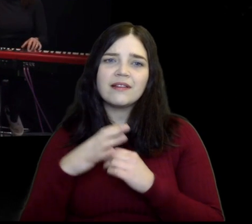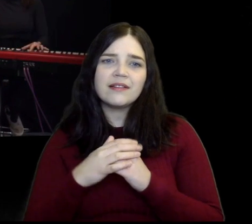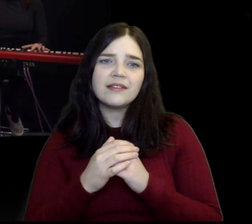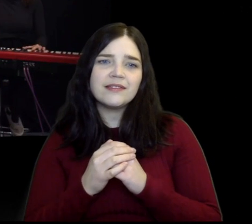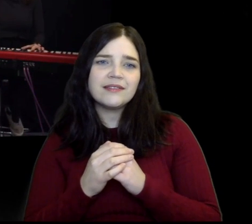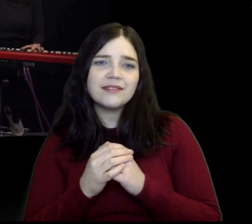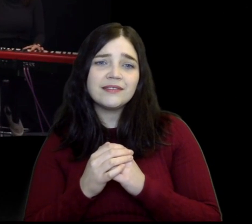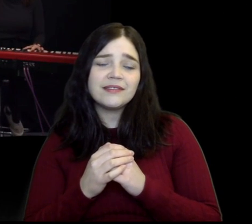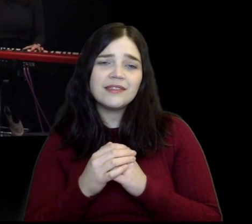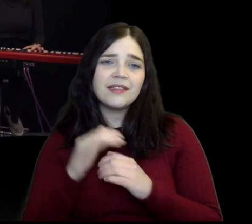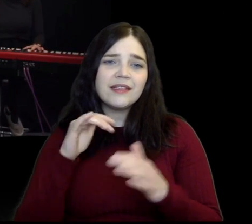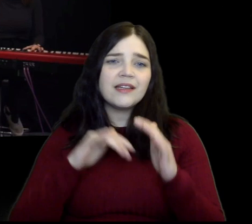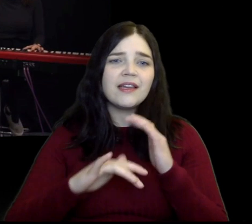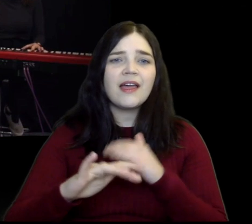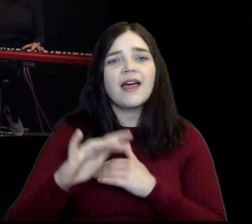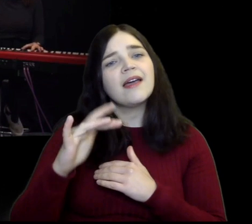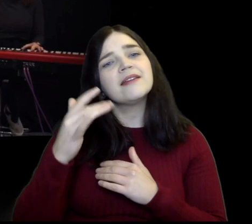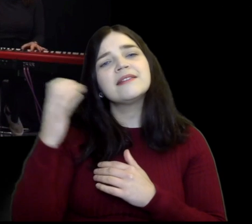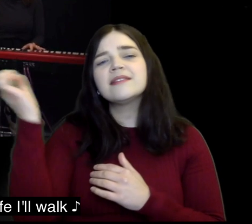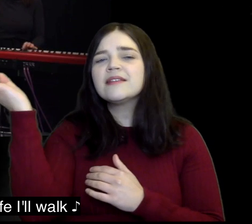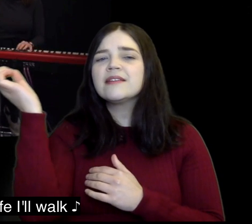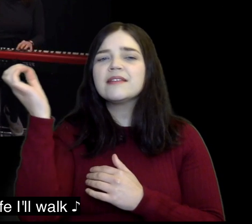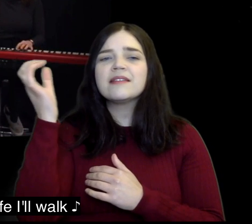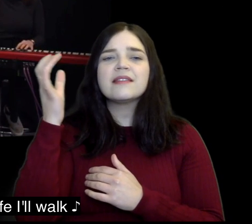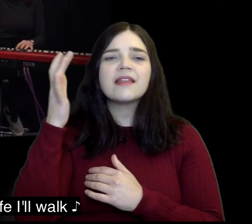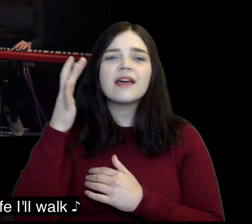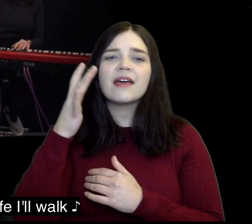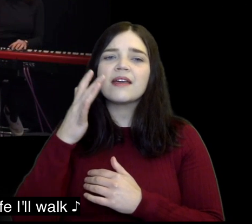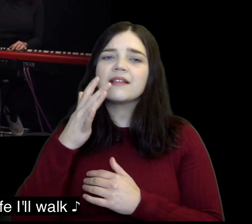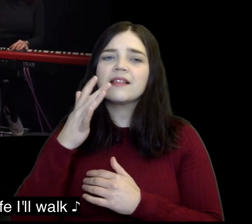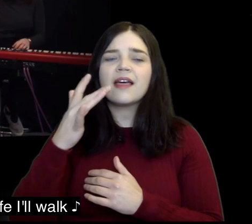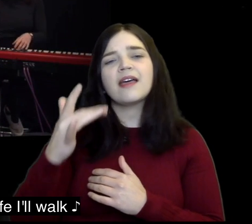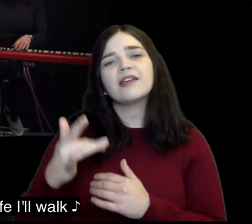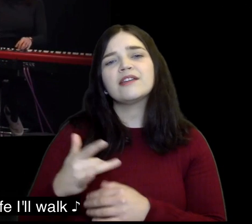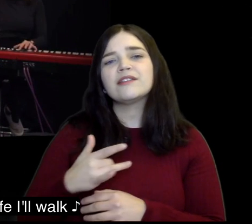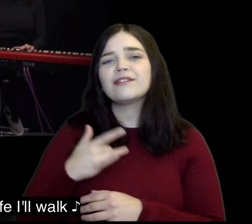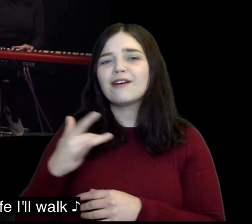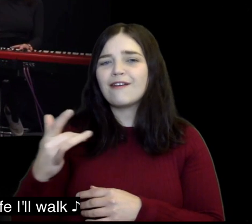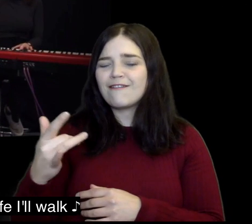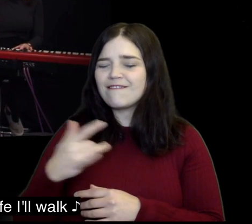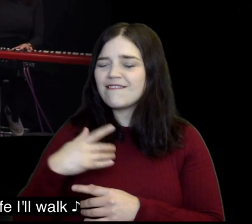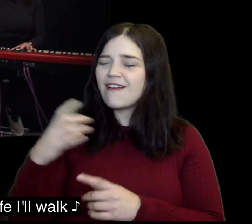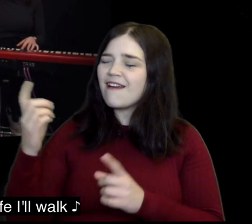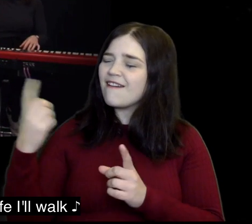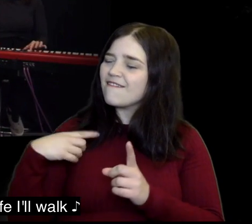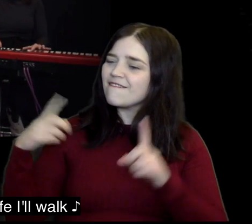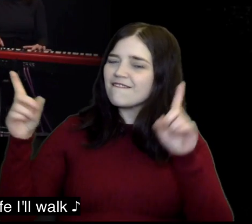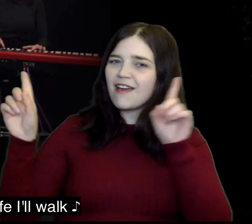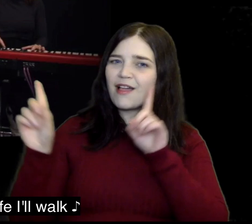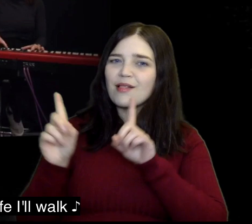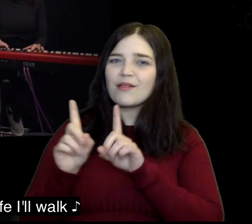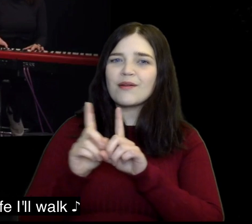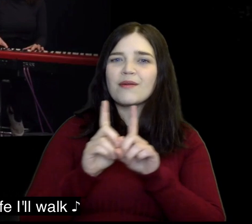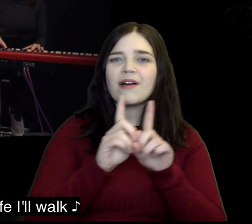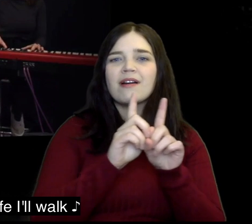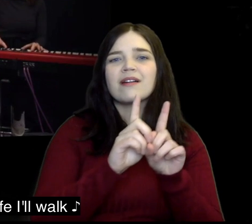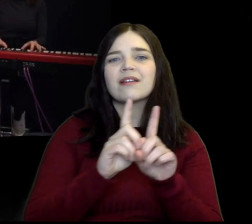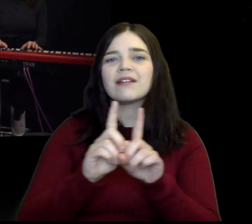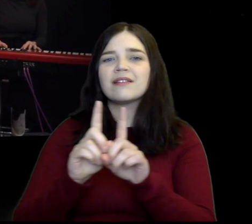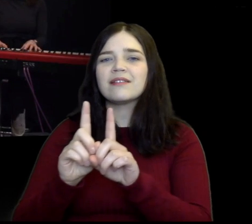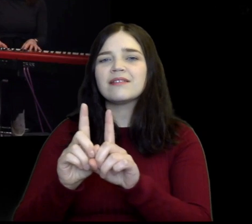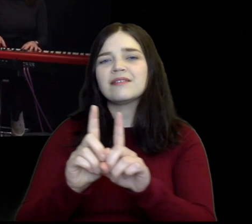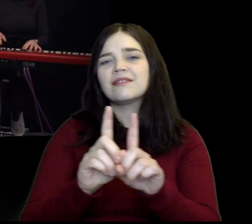in Him my star my son and in